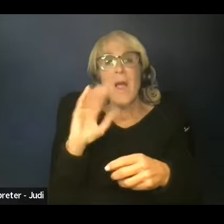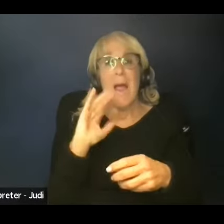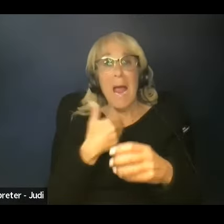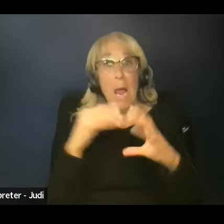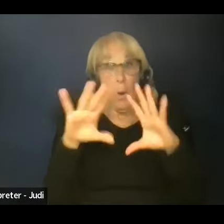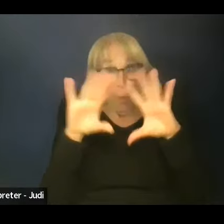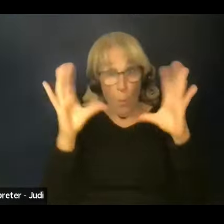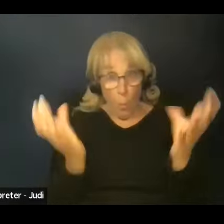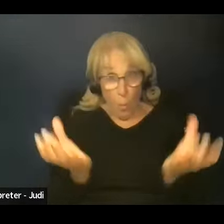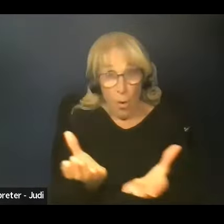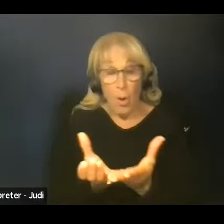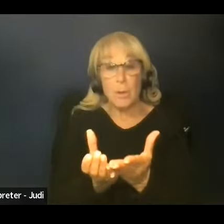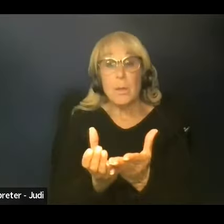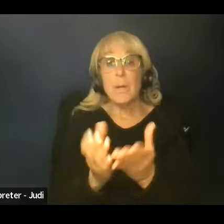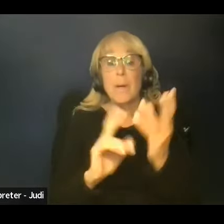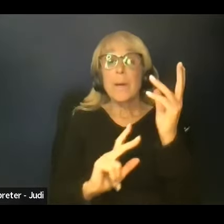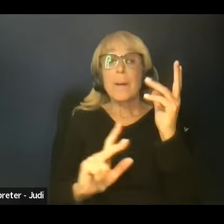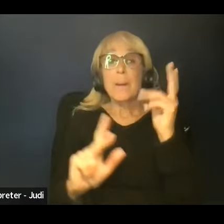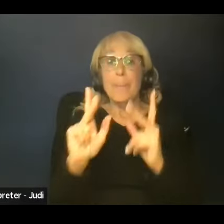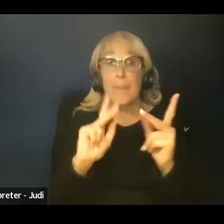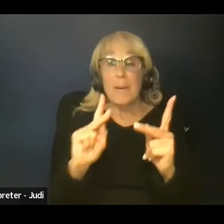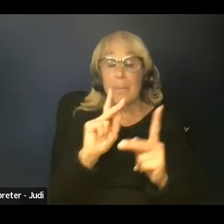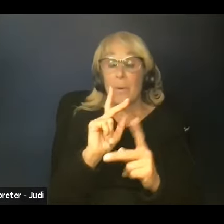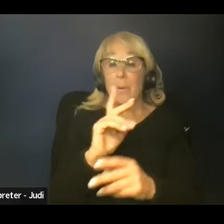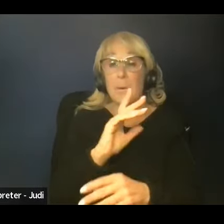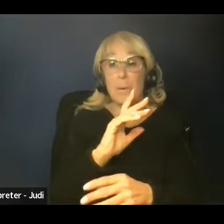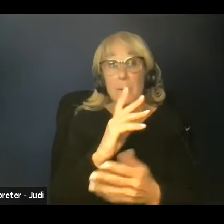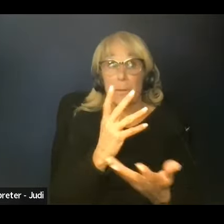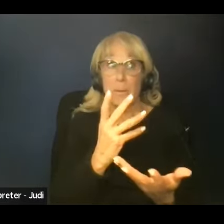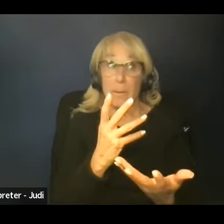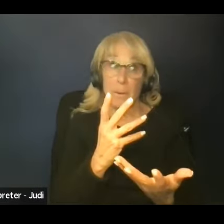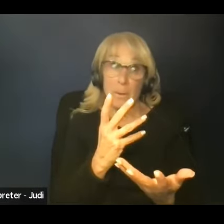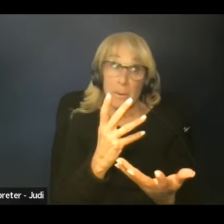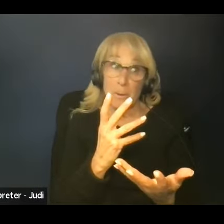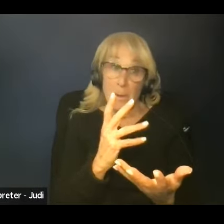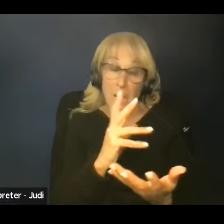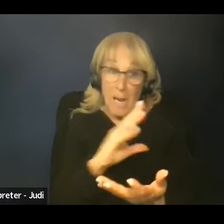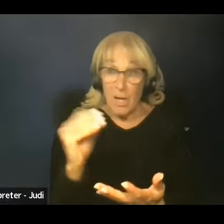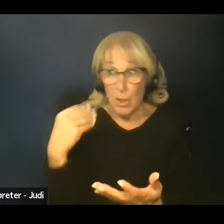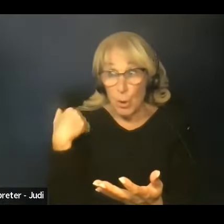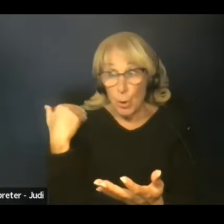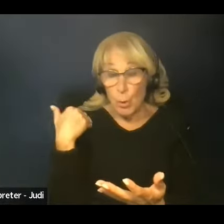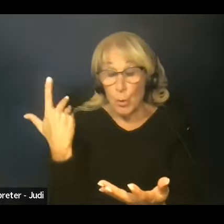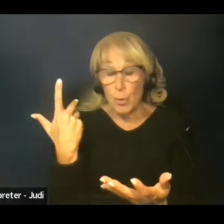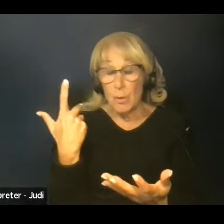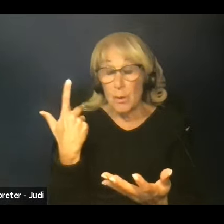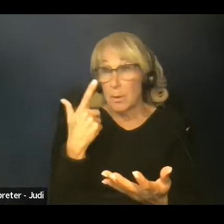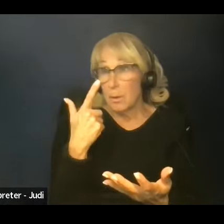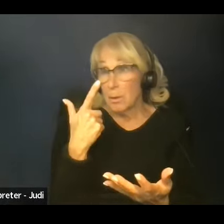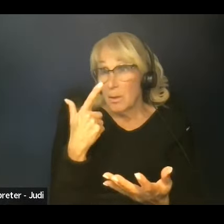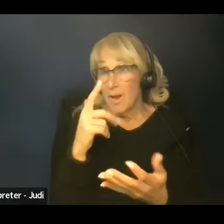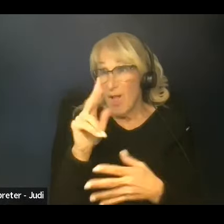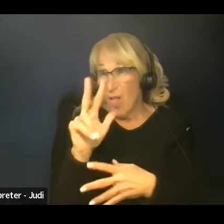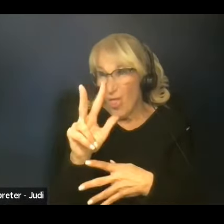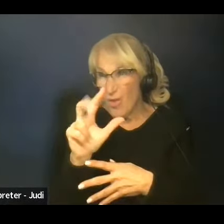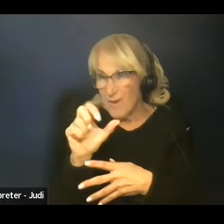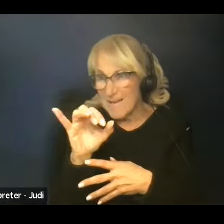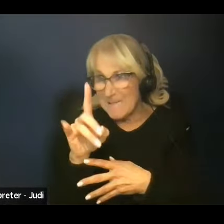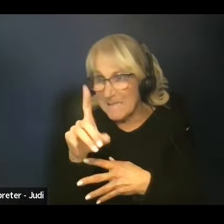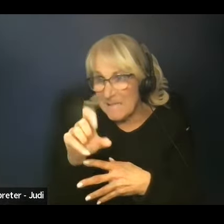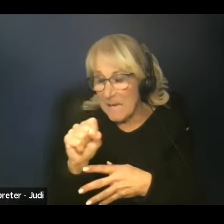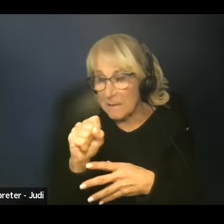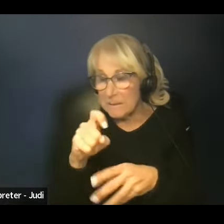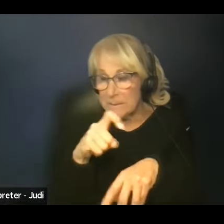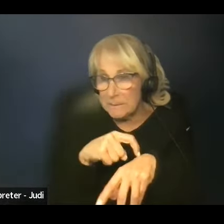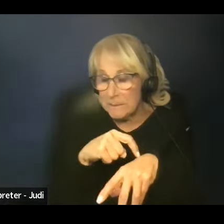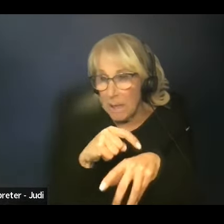present world where people and youth have a time span of interest of three seconds. So